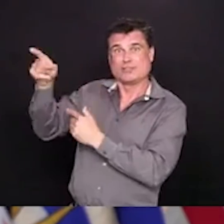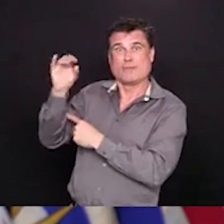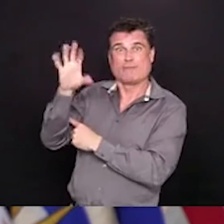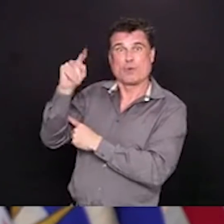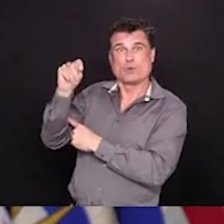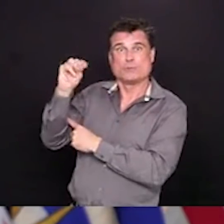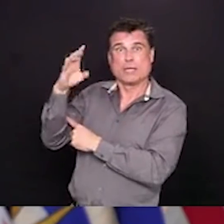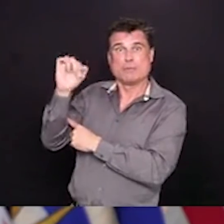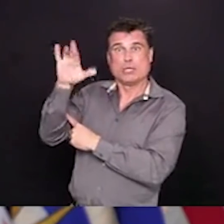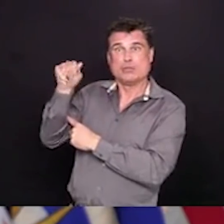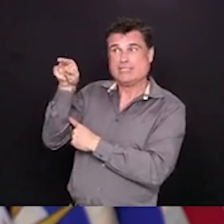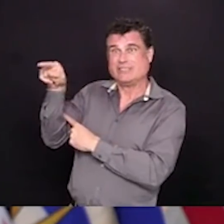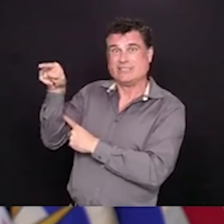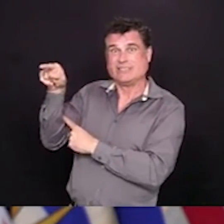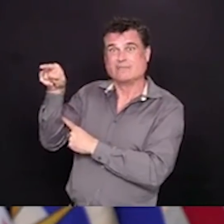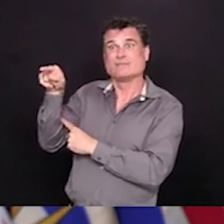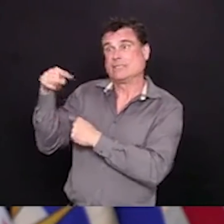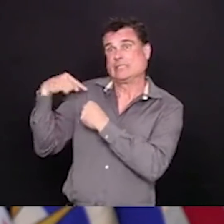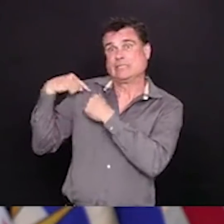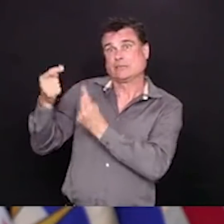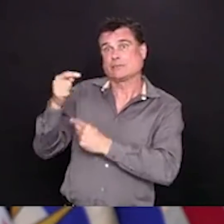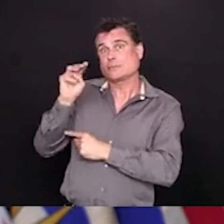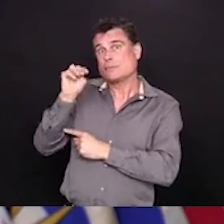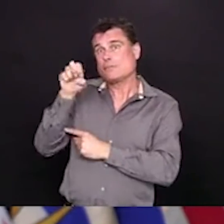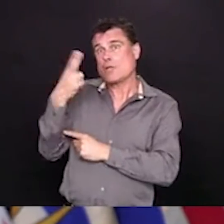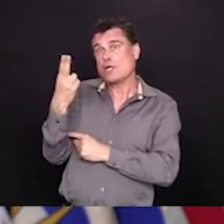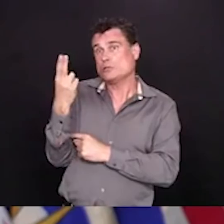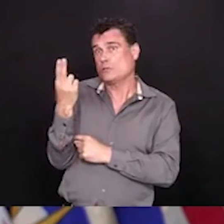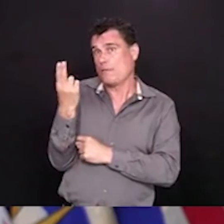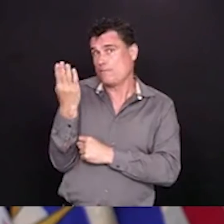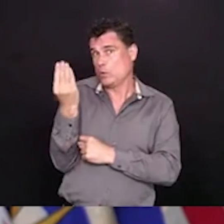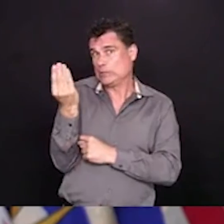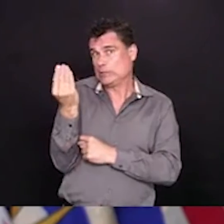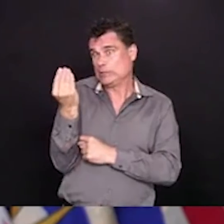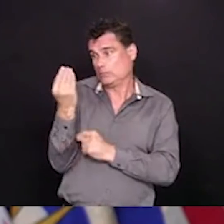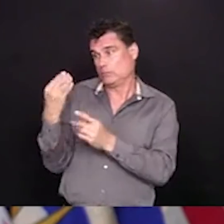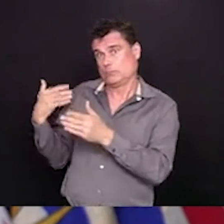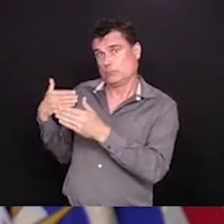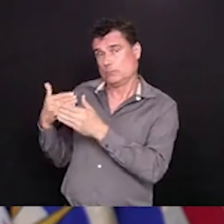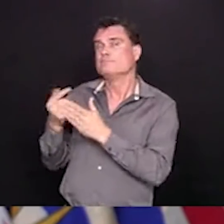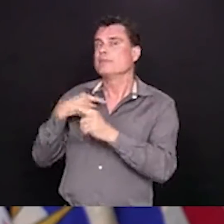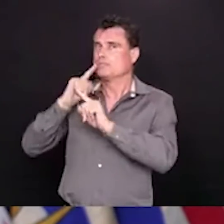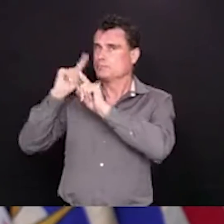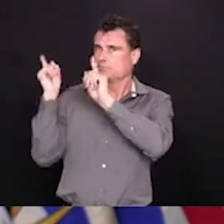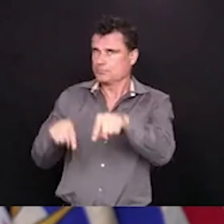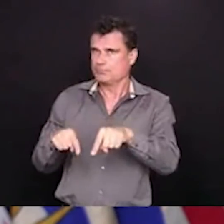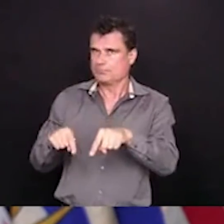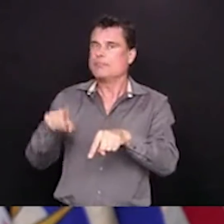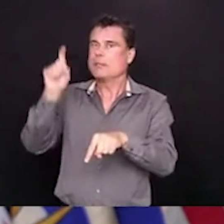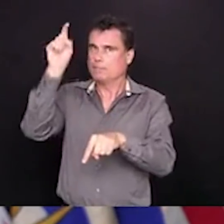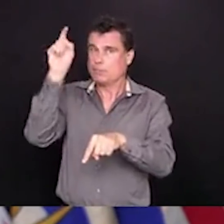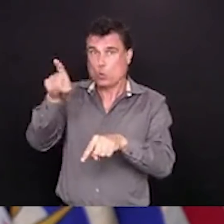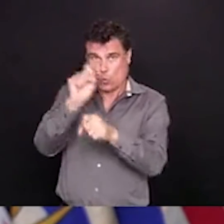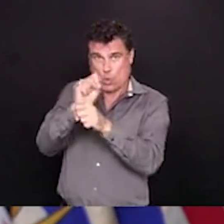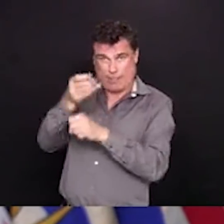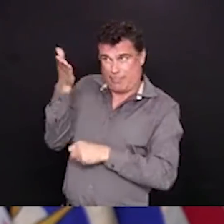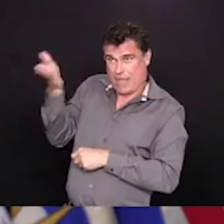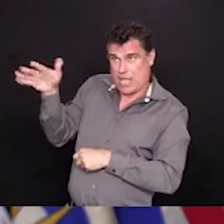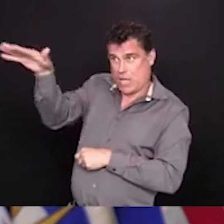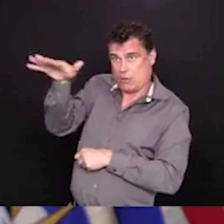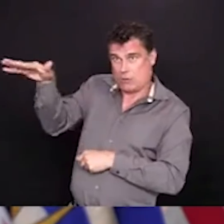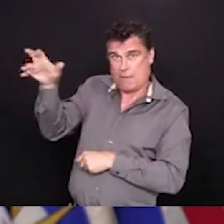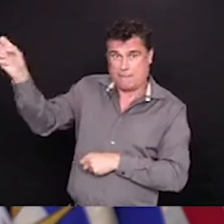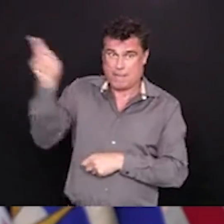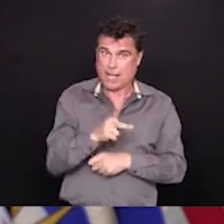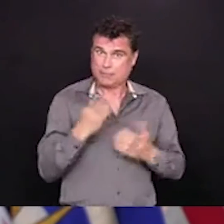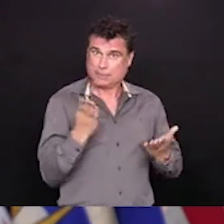For many people, this will mean their return was over 14 days ago. If they had symptoms during that period of